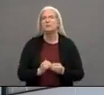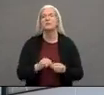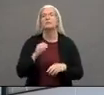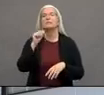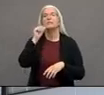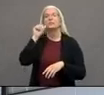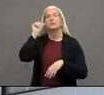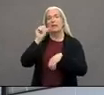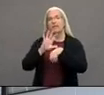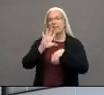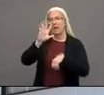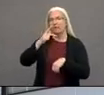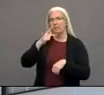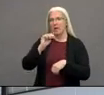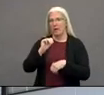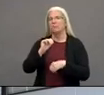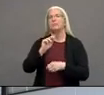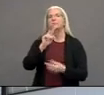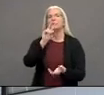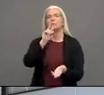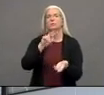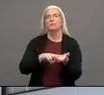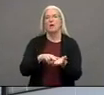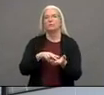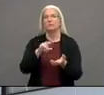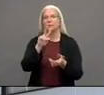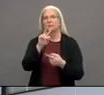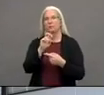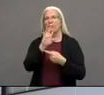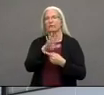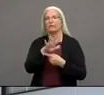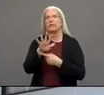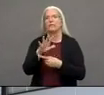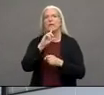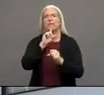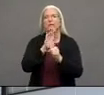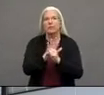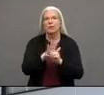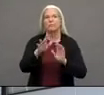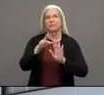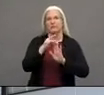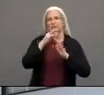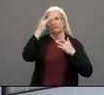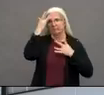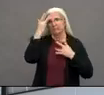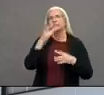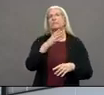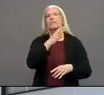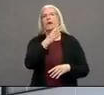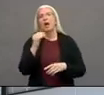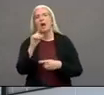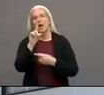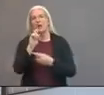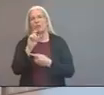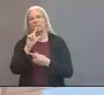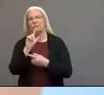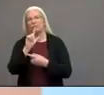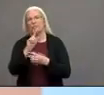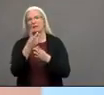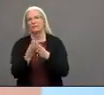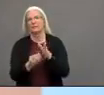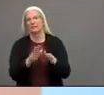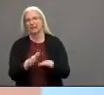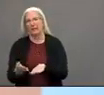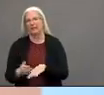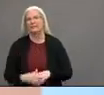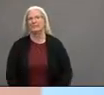there are 2255 confirmed cases in Santa Clara County and 121 deaths in Santa Clara